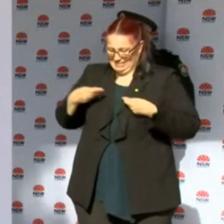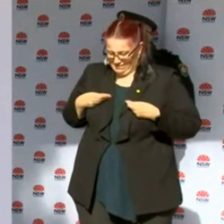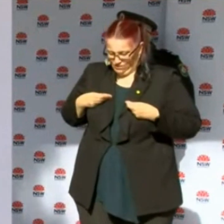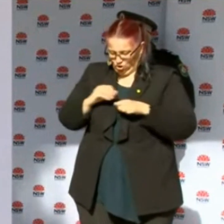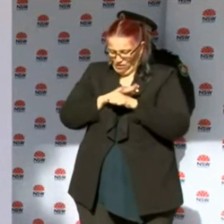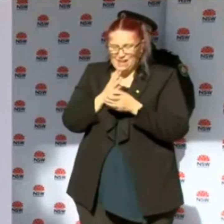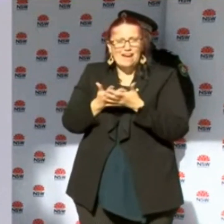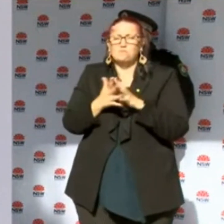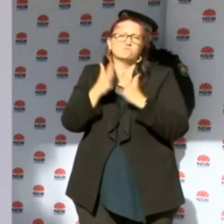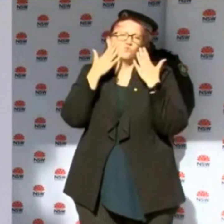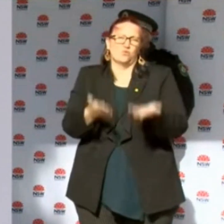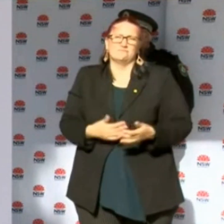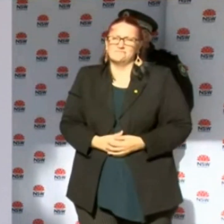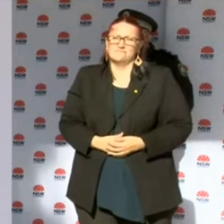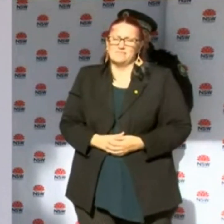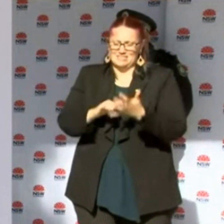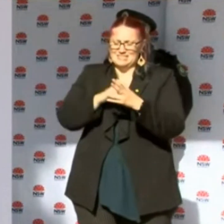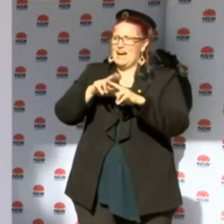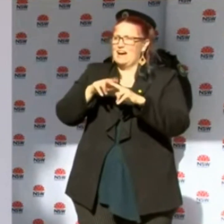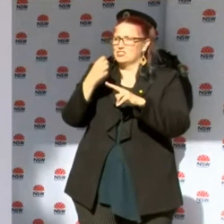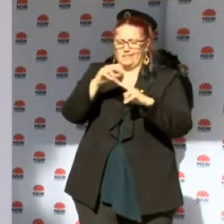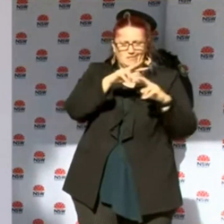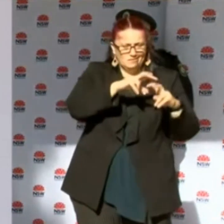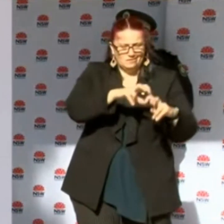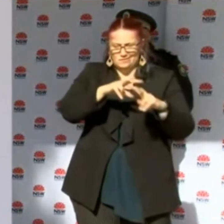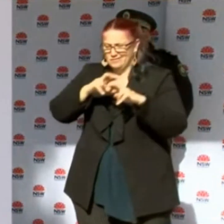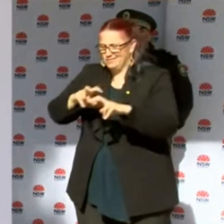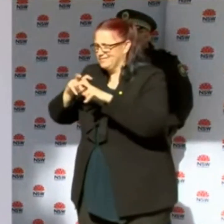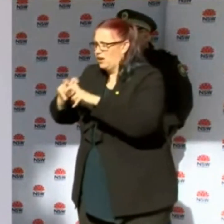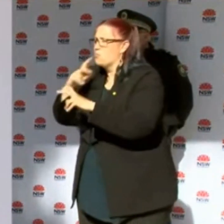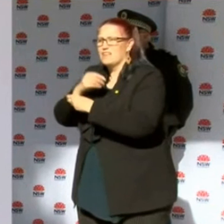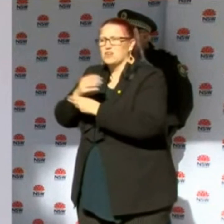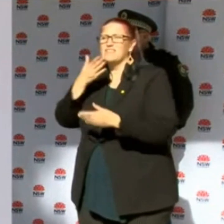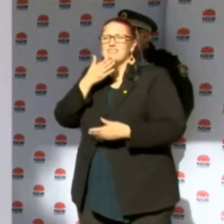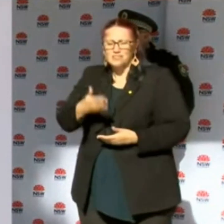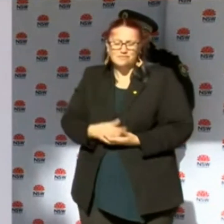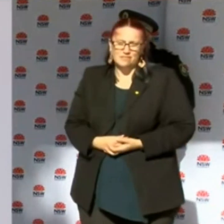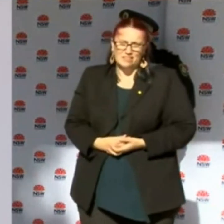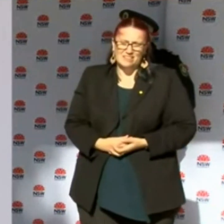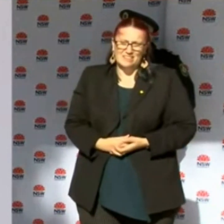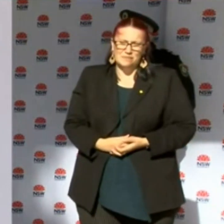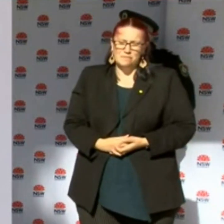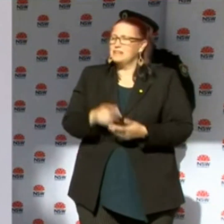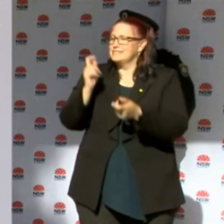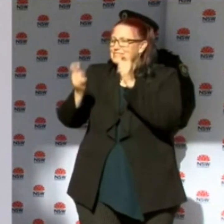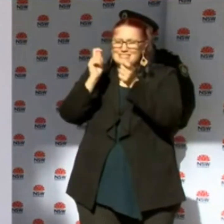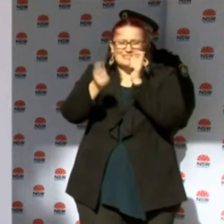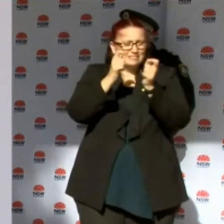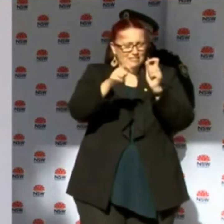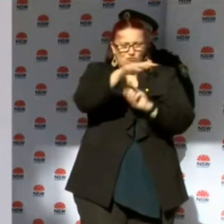of transmission. The staff are still working on that and we'll certainly update the community. But certainly widespread testing